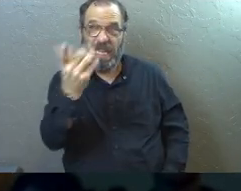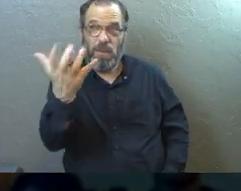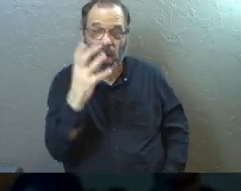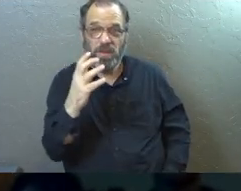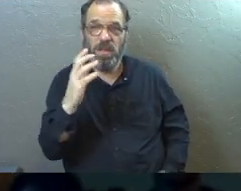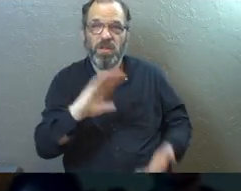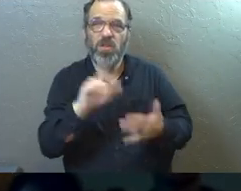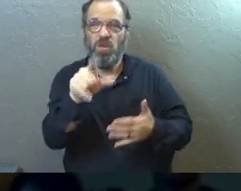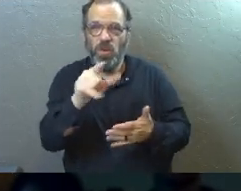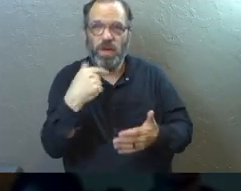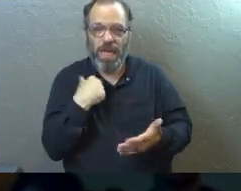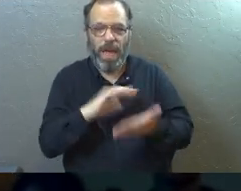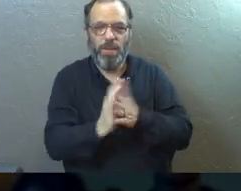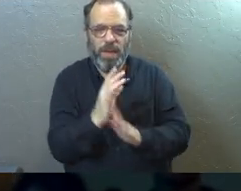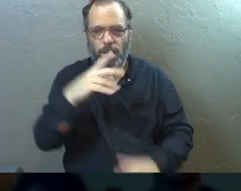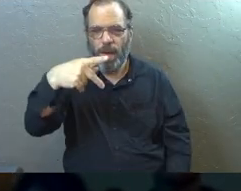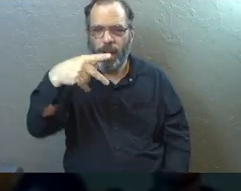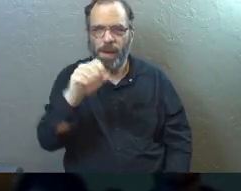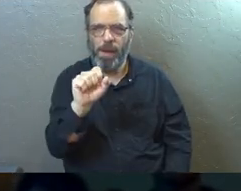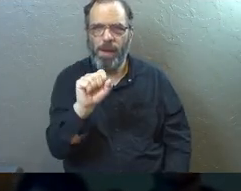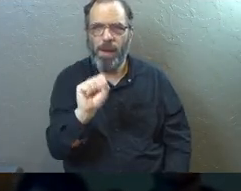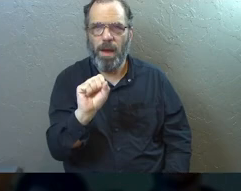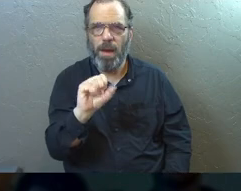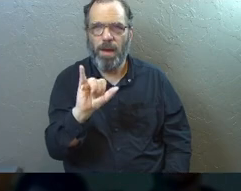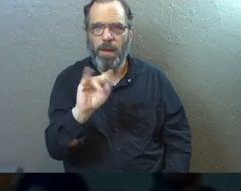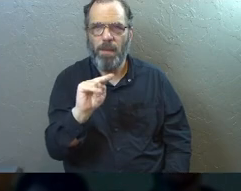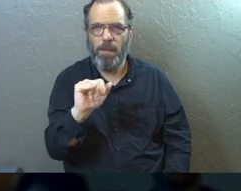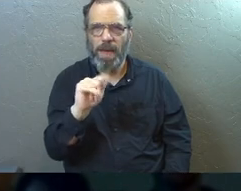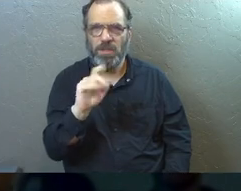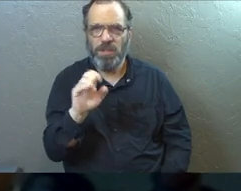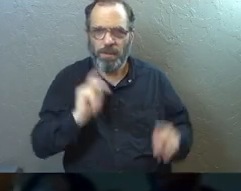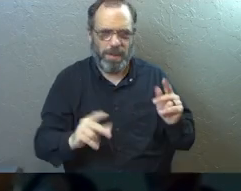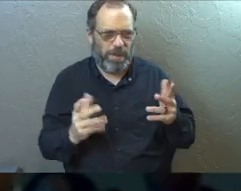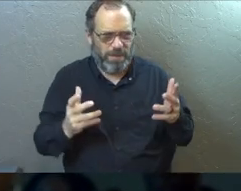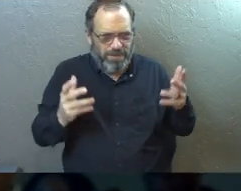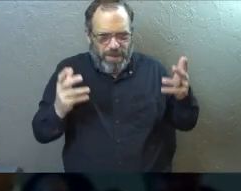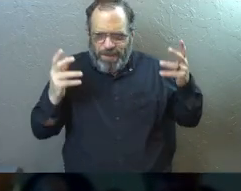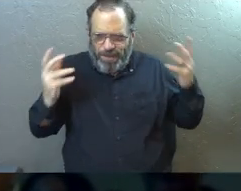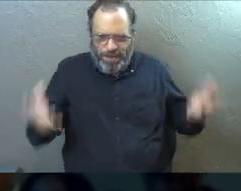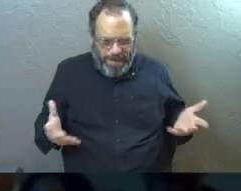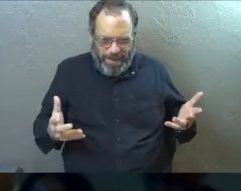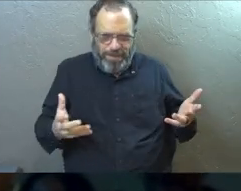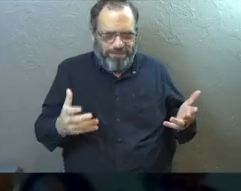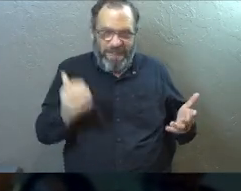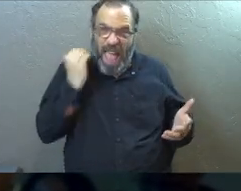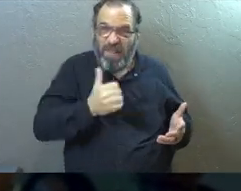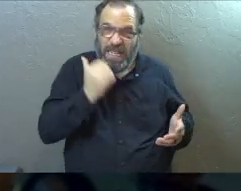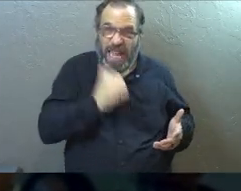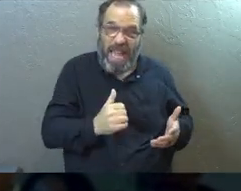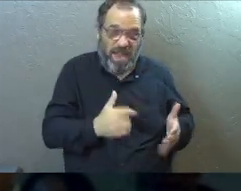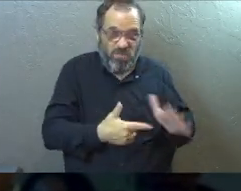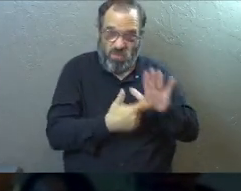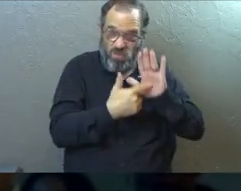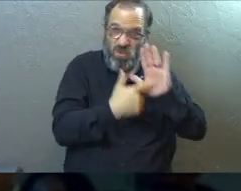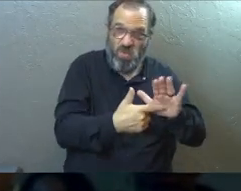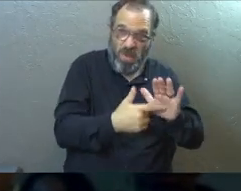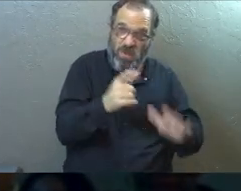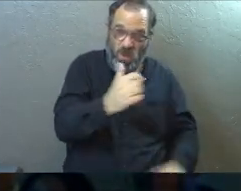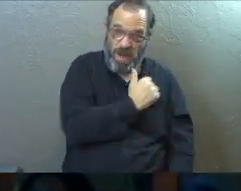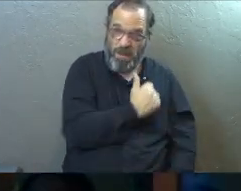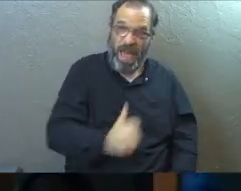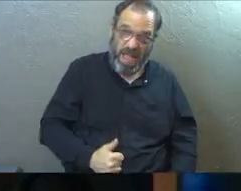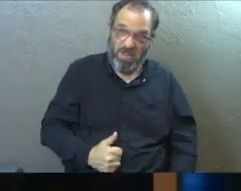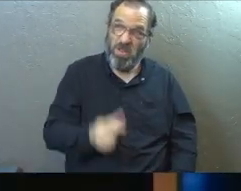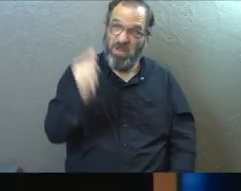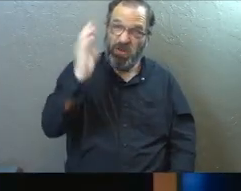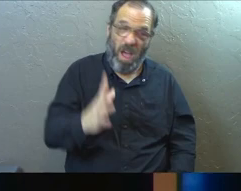one, because he cares about us, but also we're representing him. And so what is it that we're saying about God every single day if we're miserable?